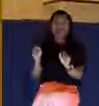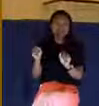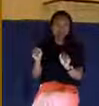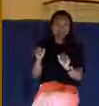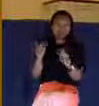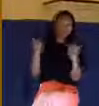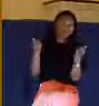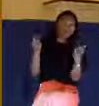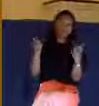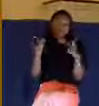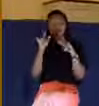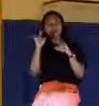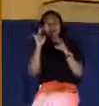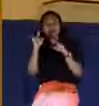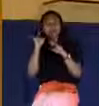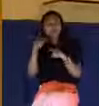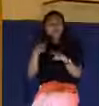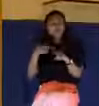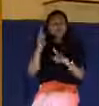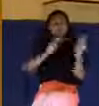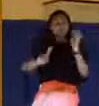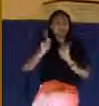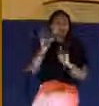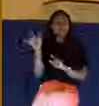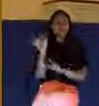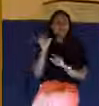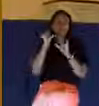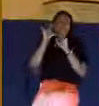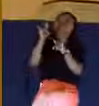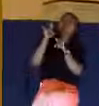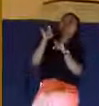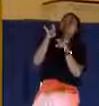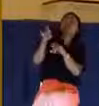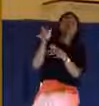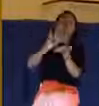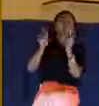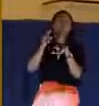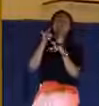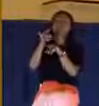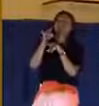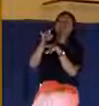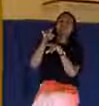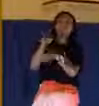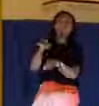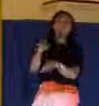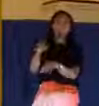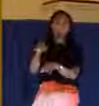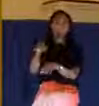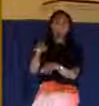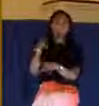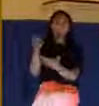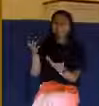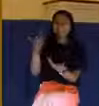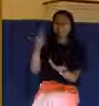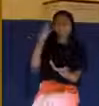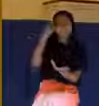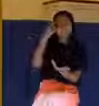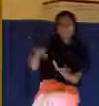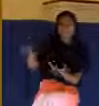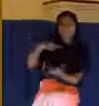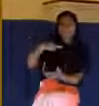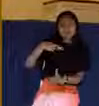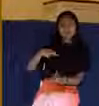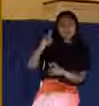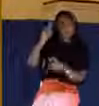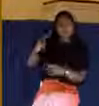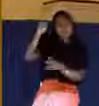this religious crowd joined in mocking Jesus. You would think that there would be some sense of dignity for